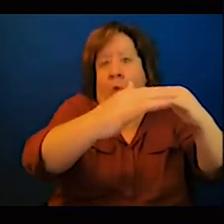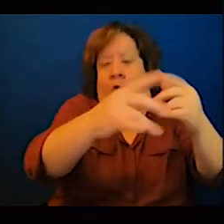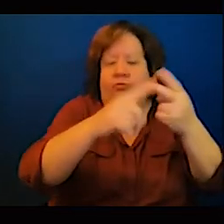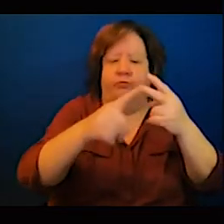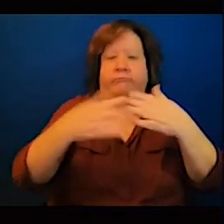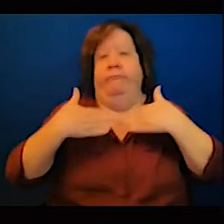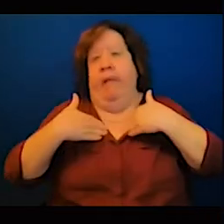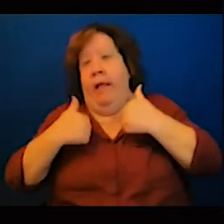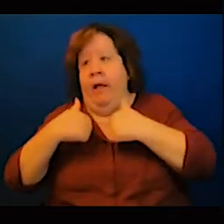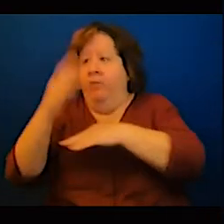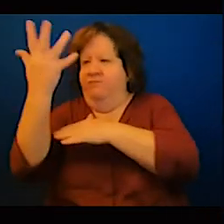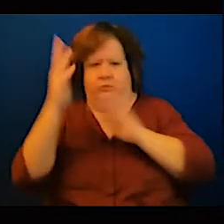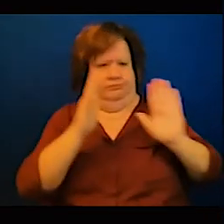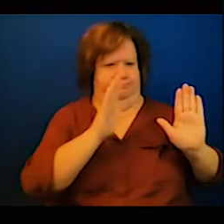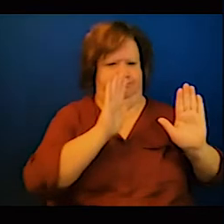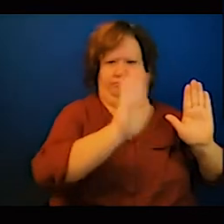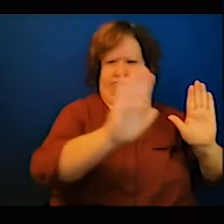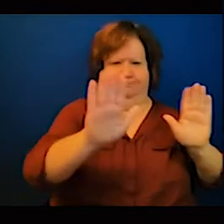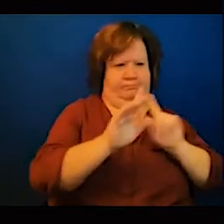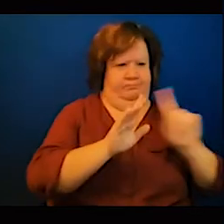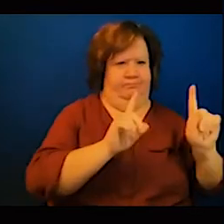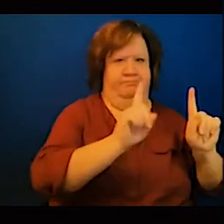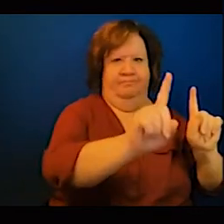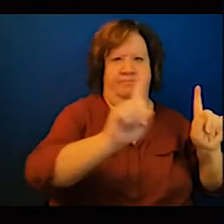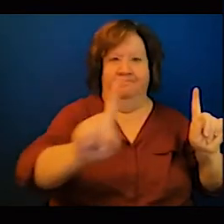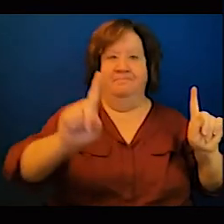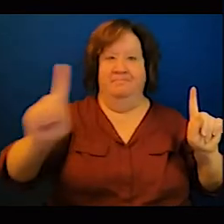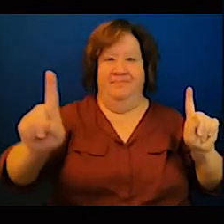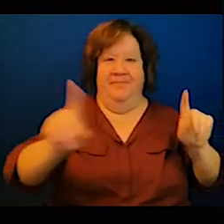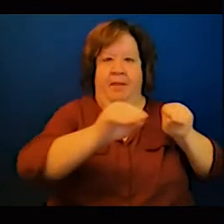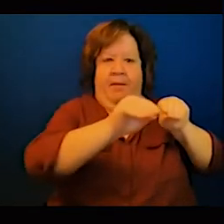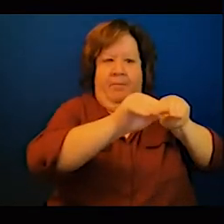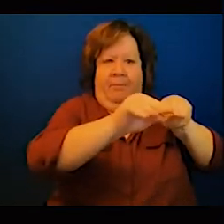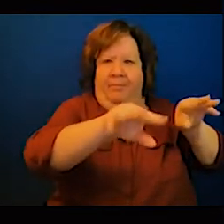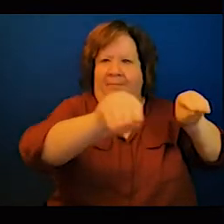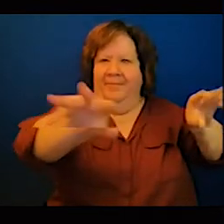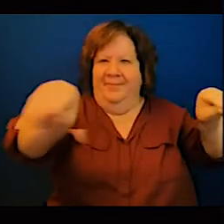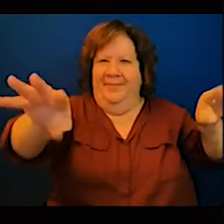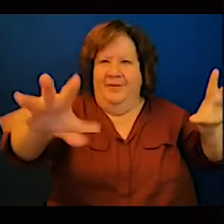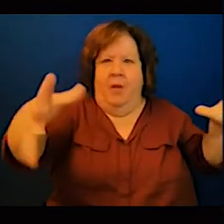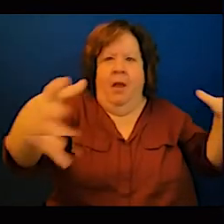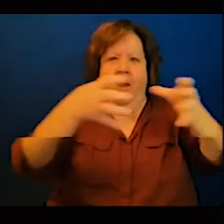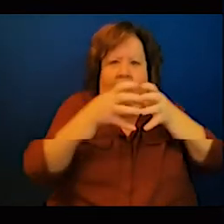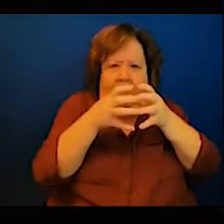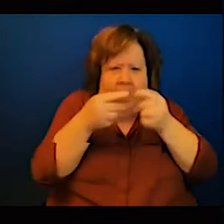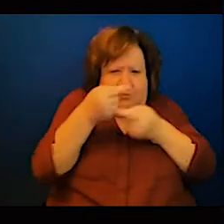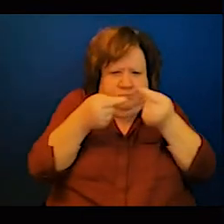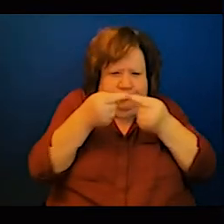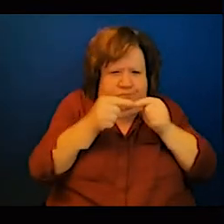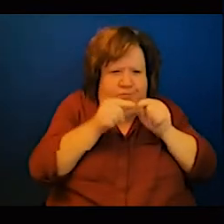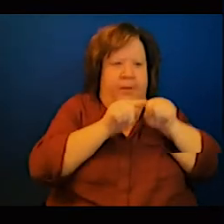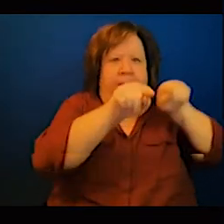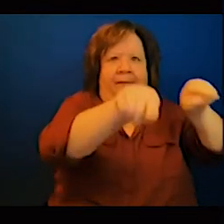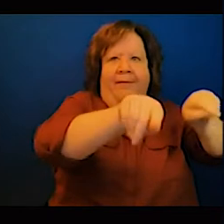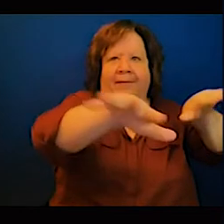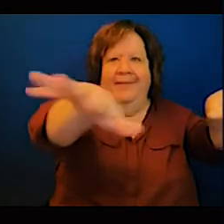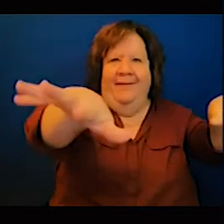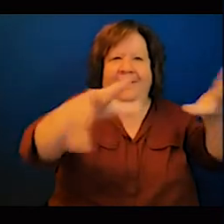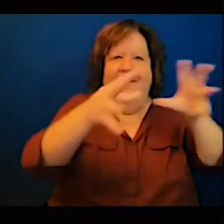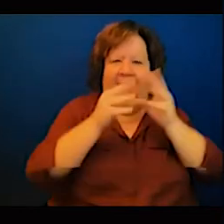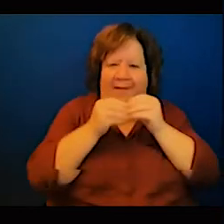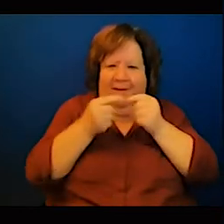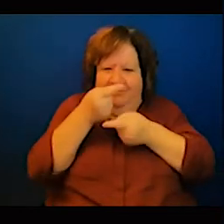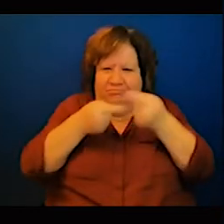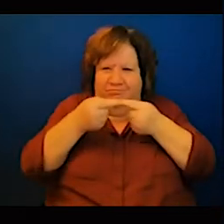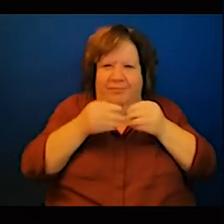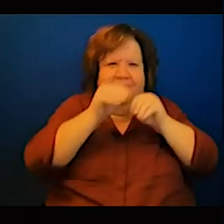different countries to stand in for their own interests you send your people to sit in these different sectors to be there